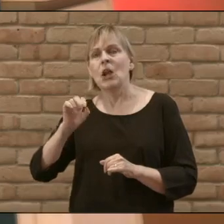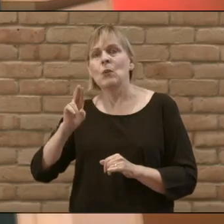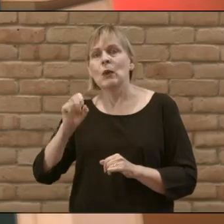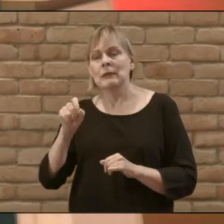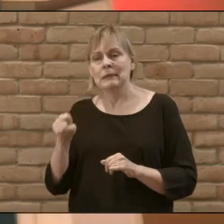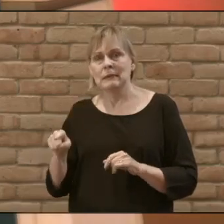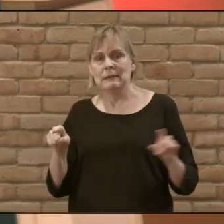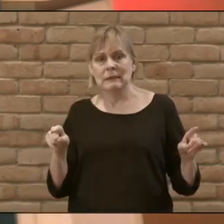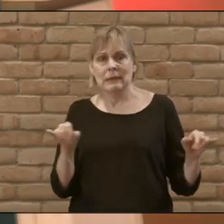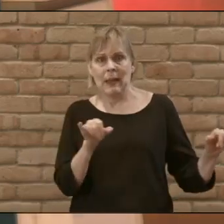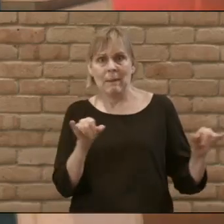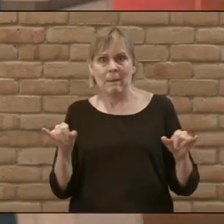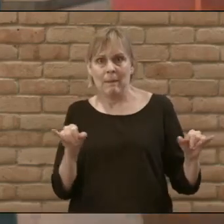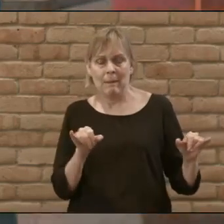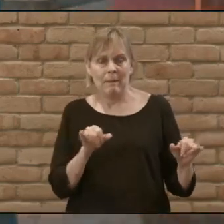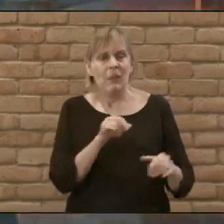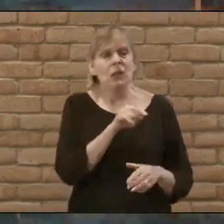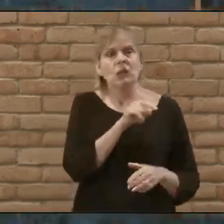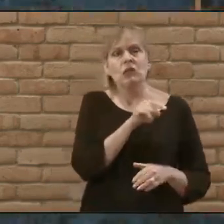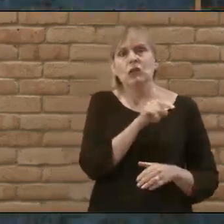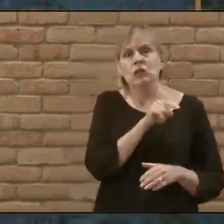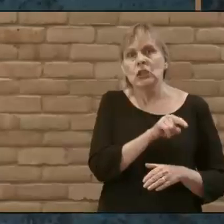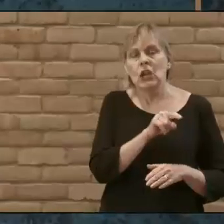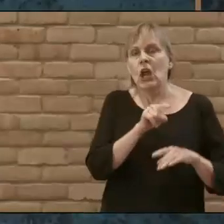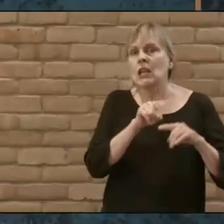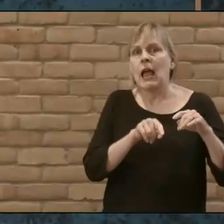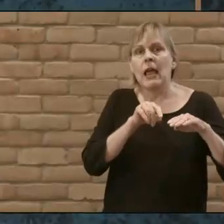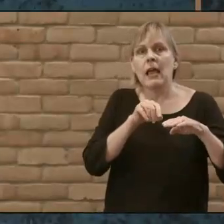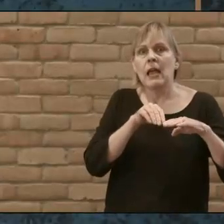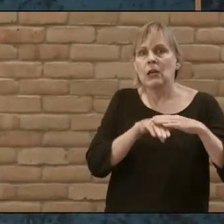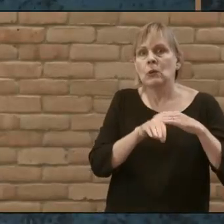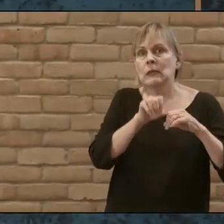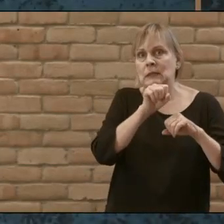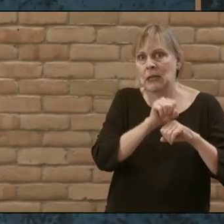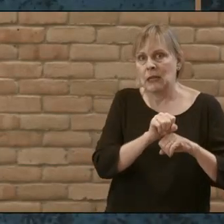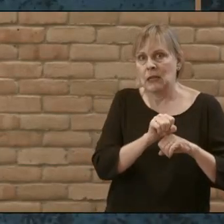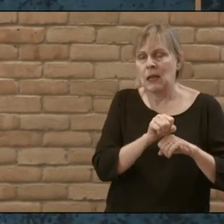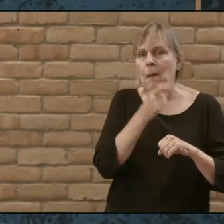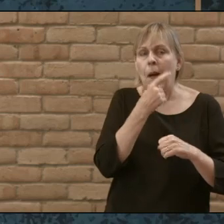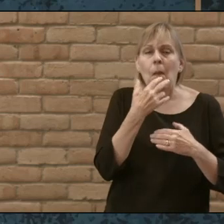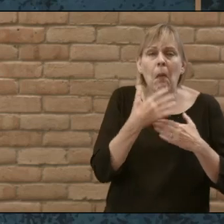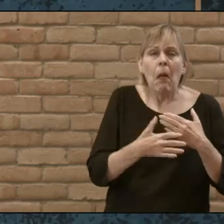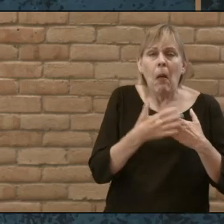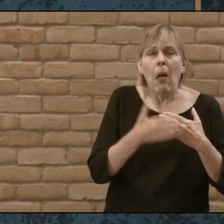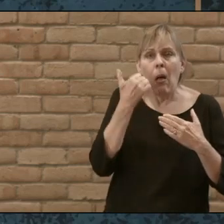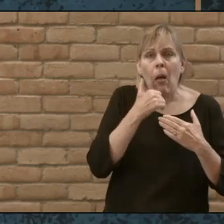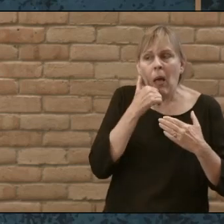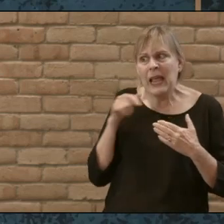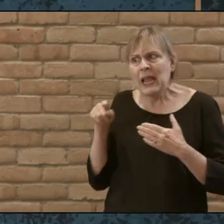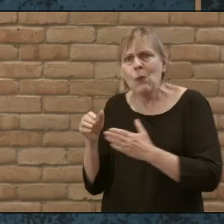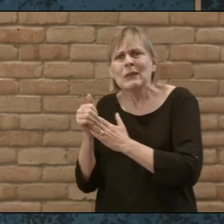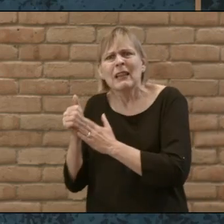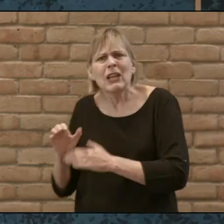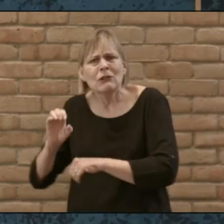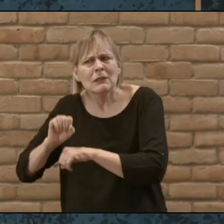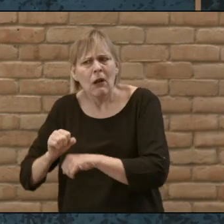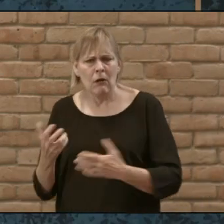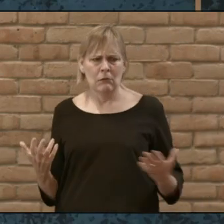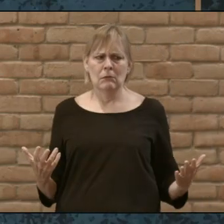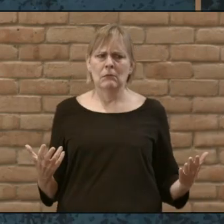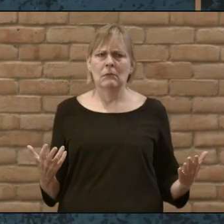This woman could not even enter the synagogue because of her condition. But Jairus was a leader in the synagogue.